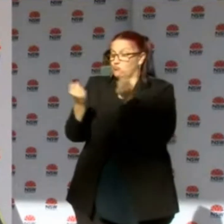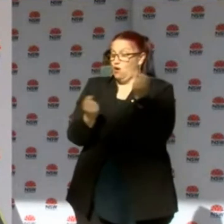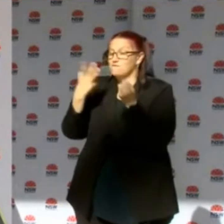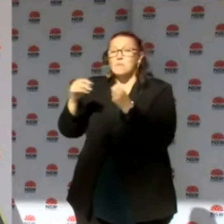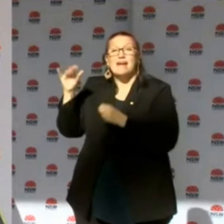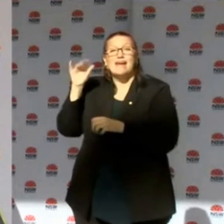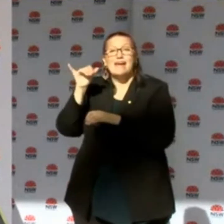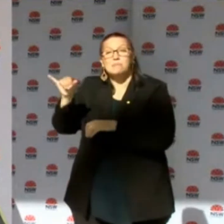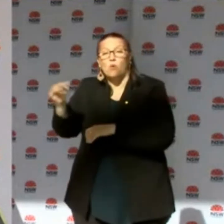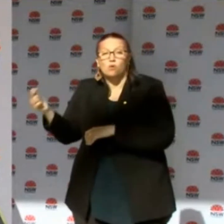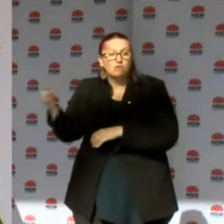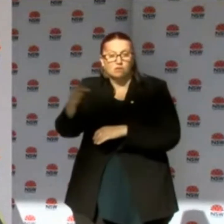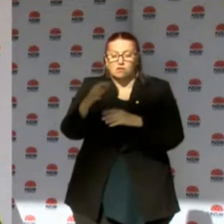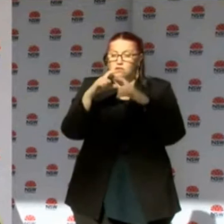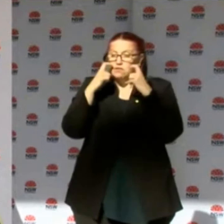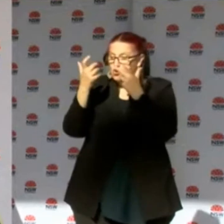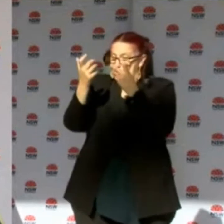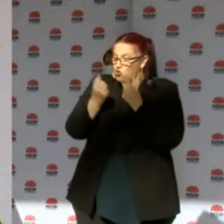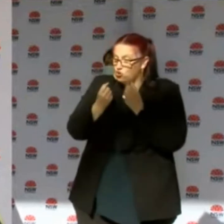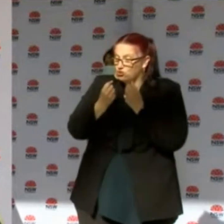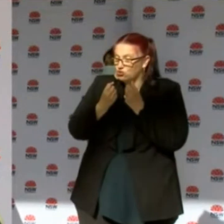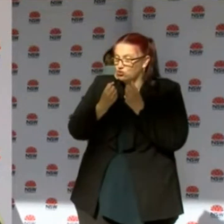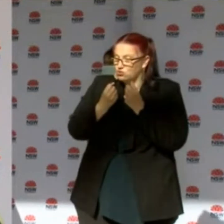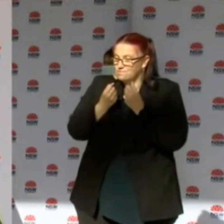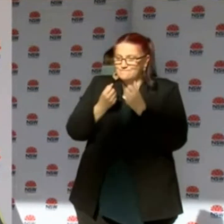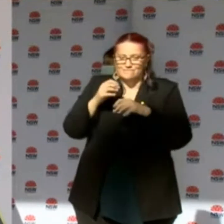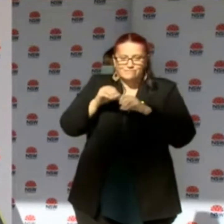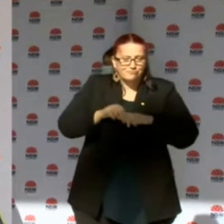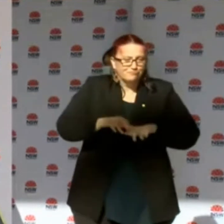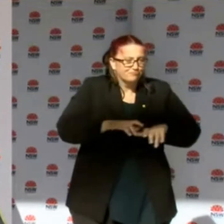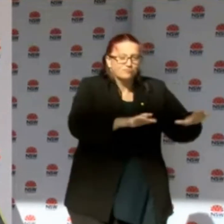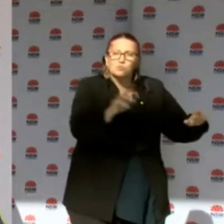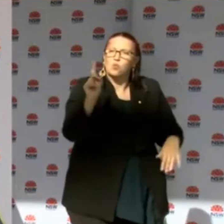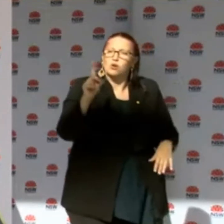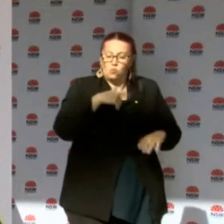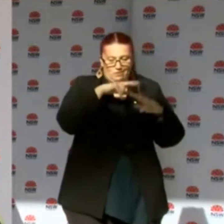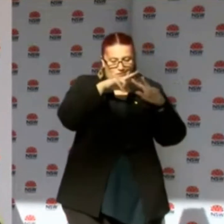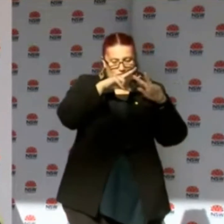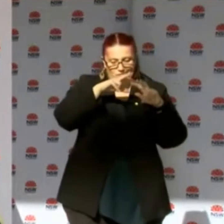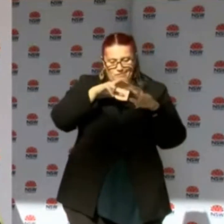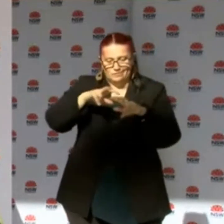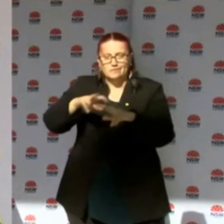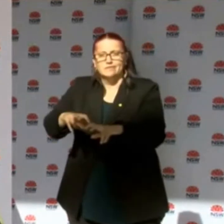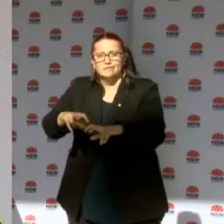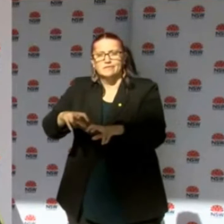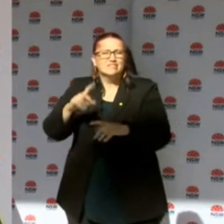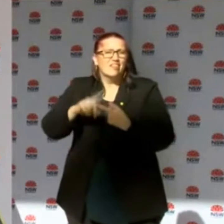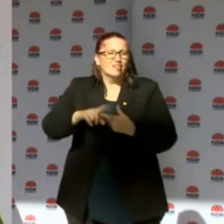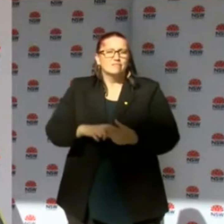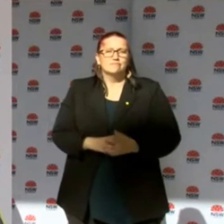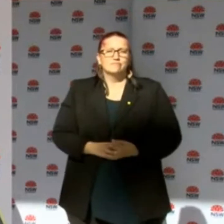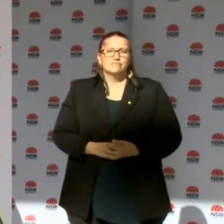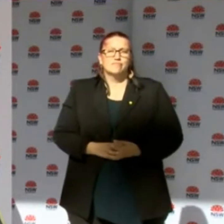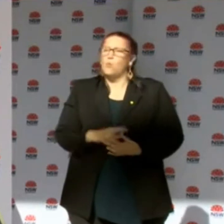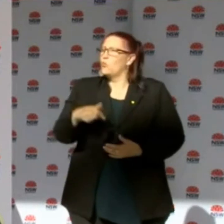continues as we think more about the offences that may have been committed. It's not just about a